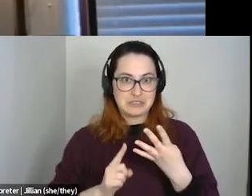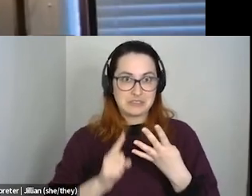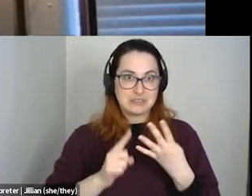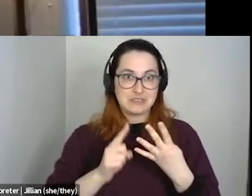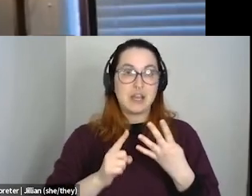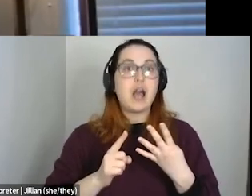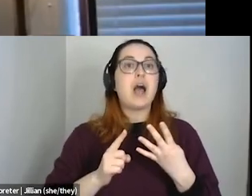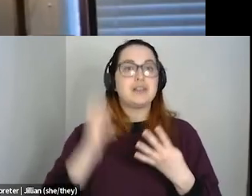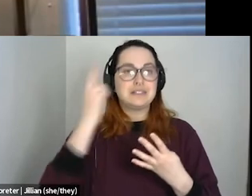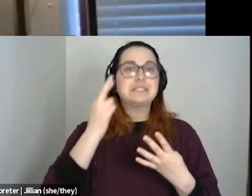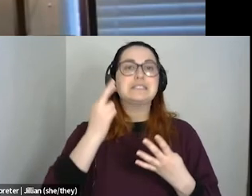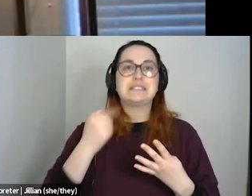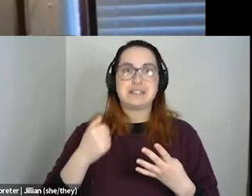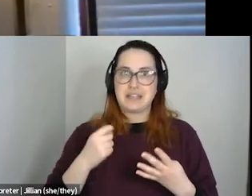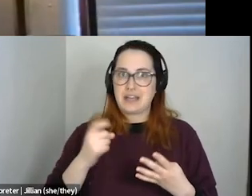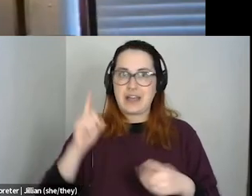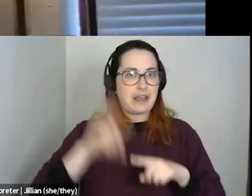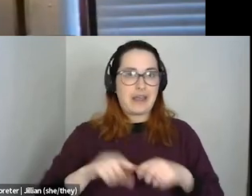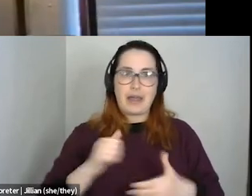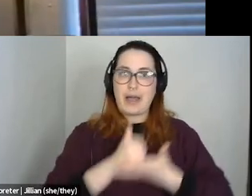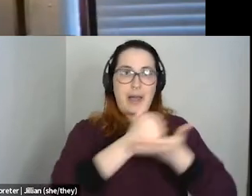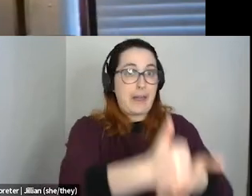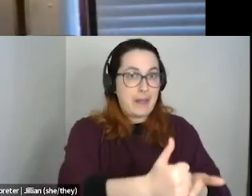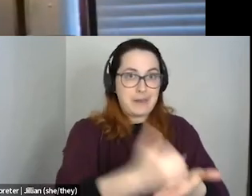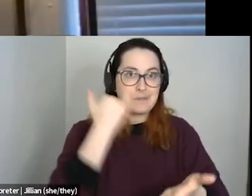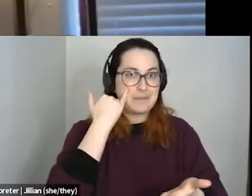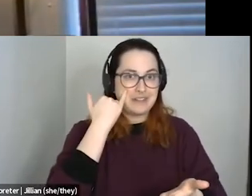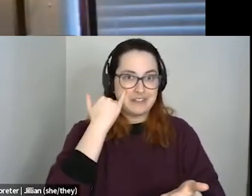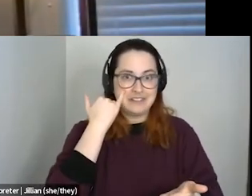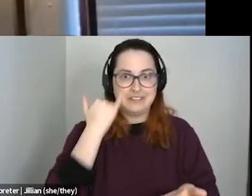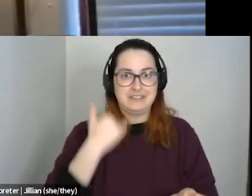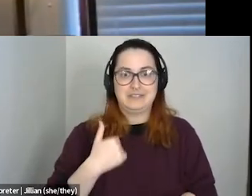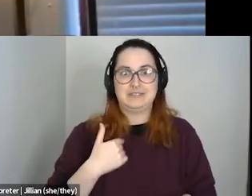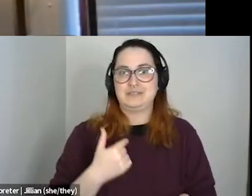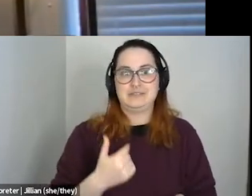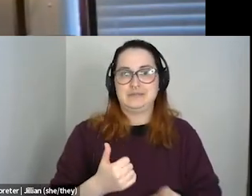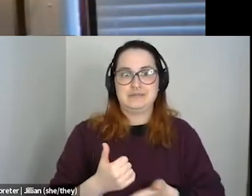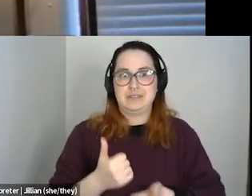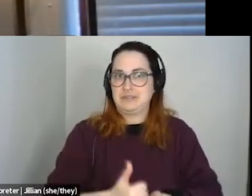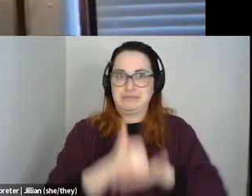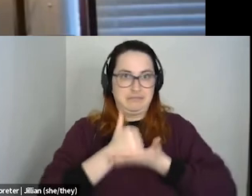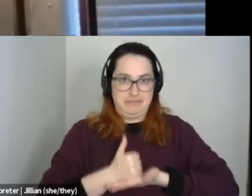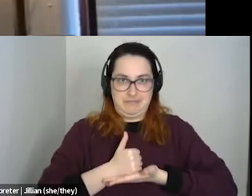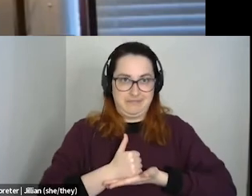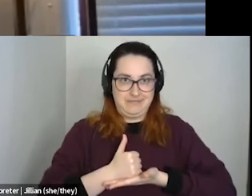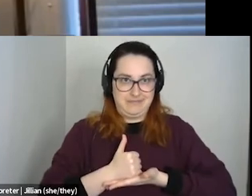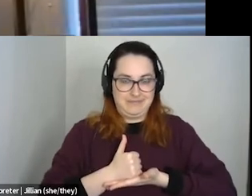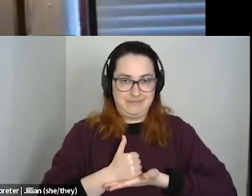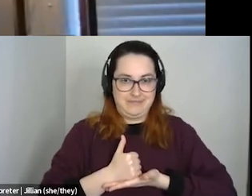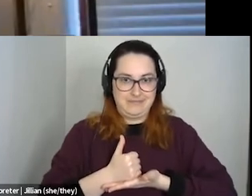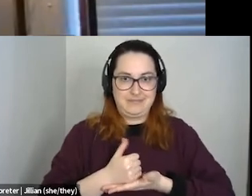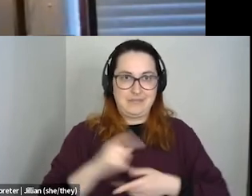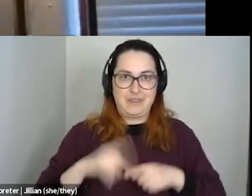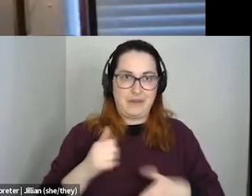others till I learned how to help myself. Um, and like for those wanting